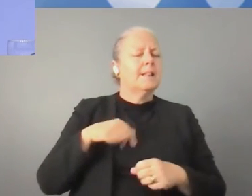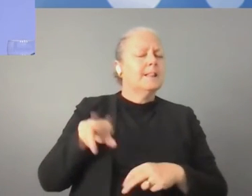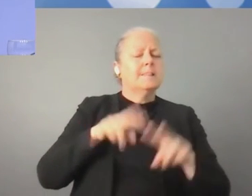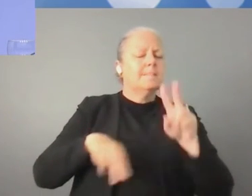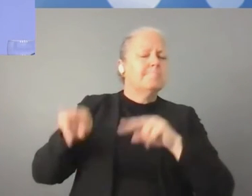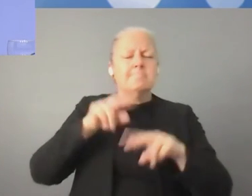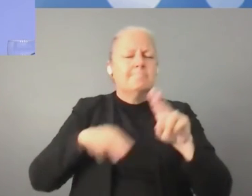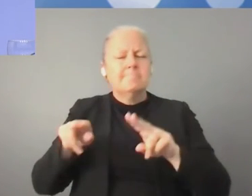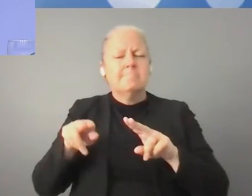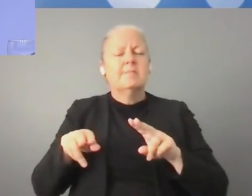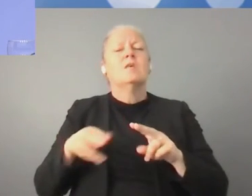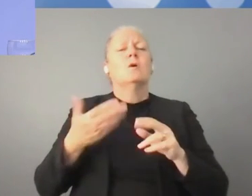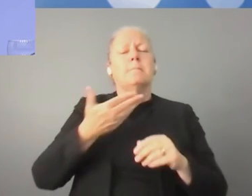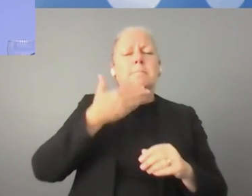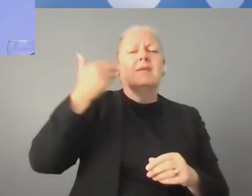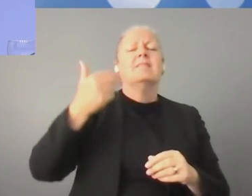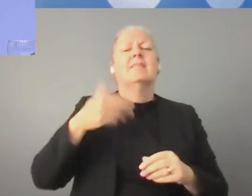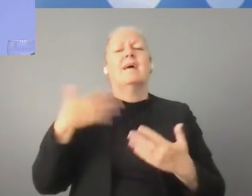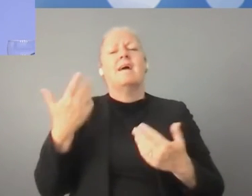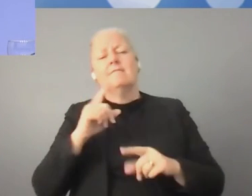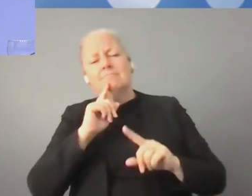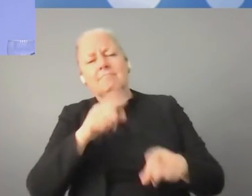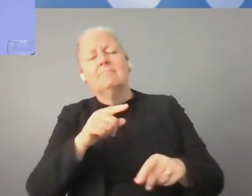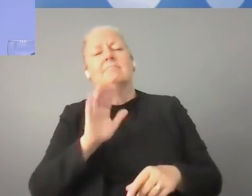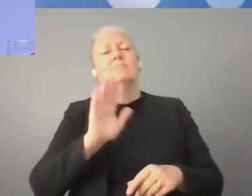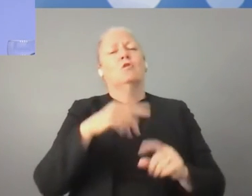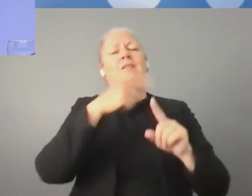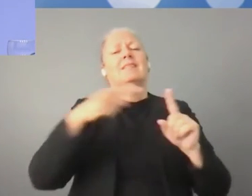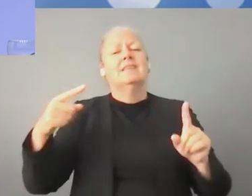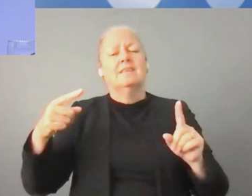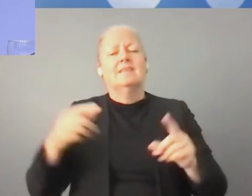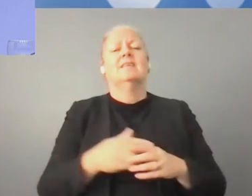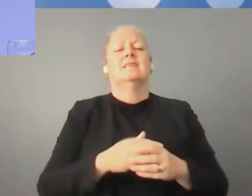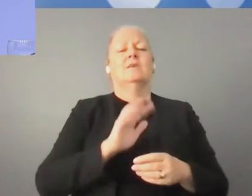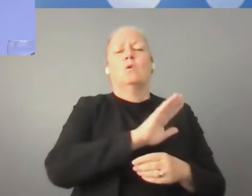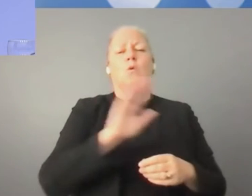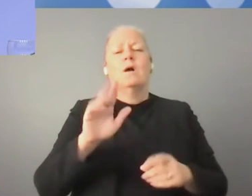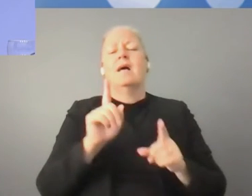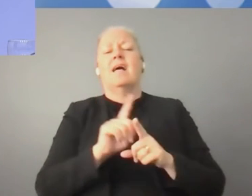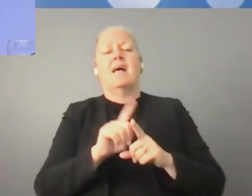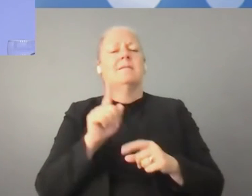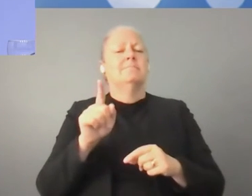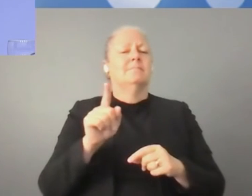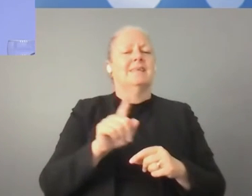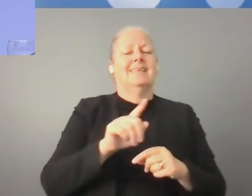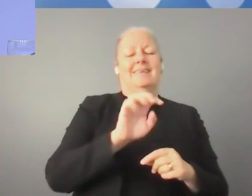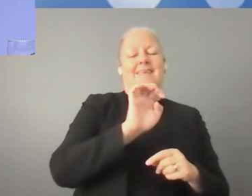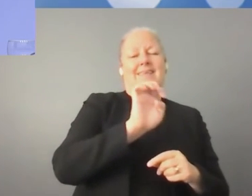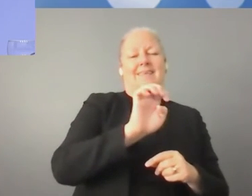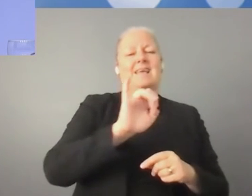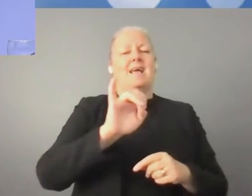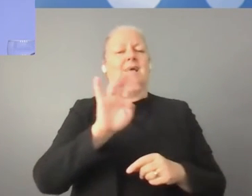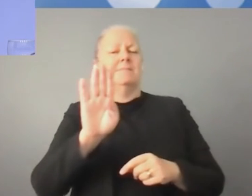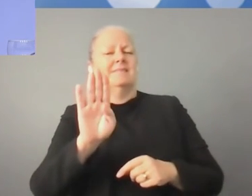measure, and report on digitalization across all EIB lending areas. And this exercise ultimately aims